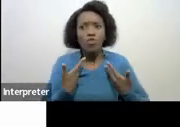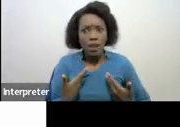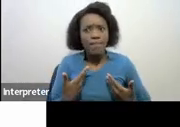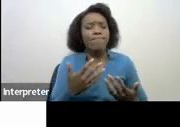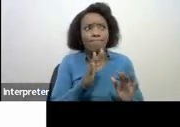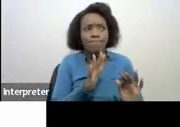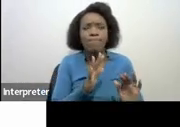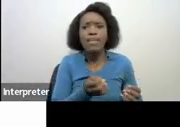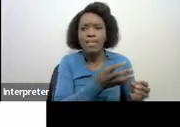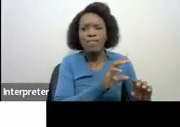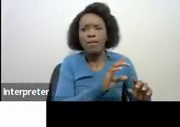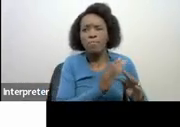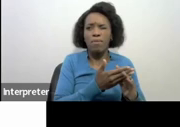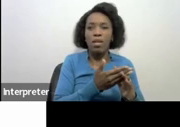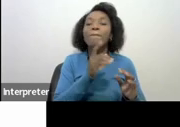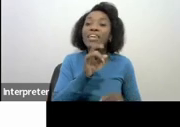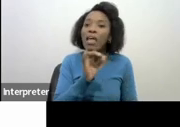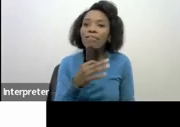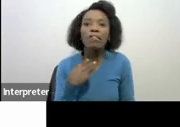reason you are unable then to